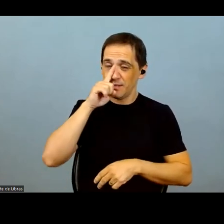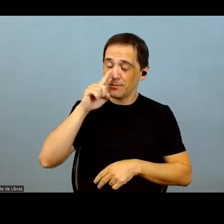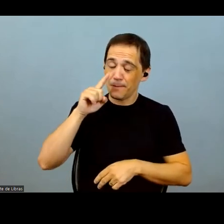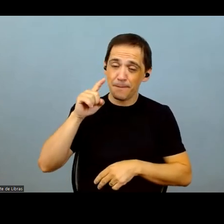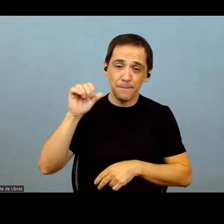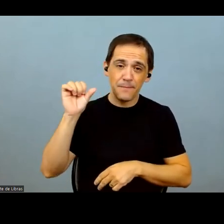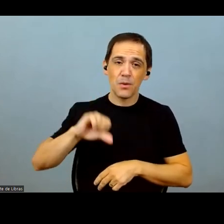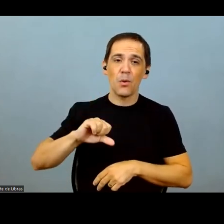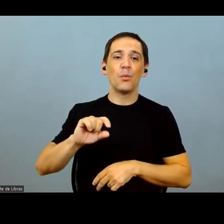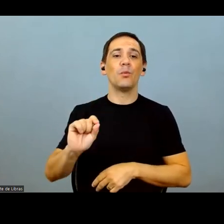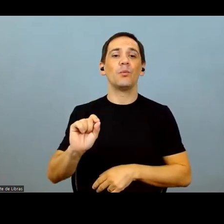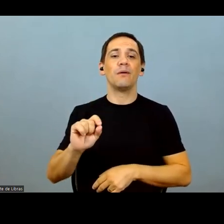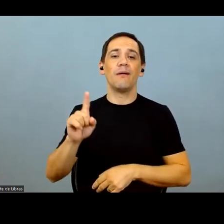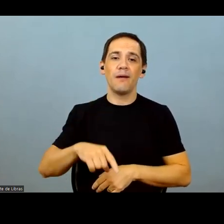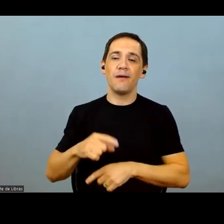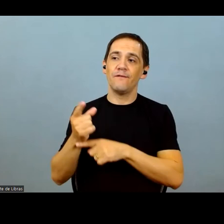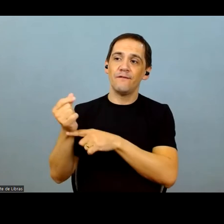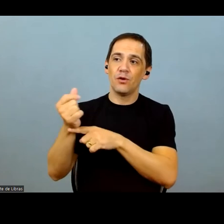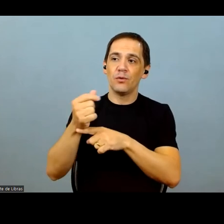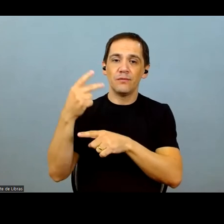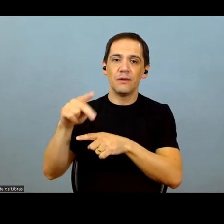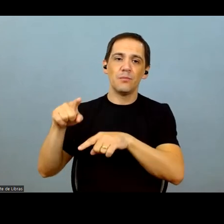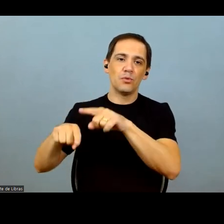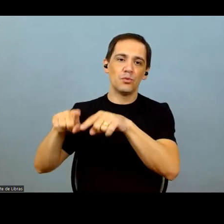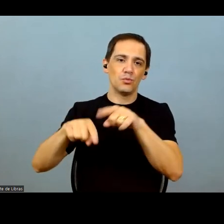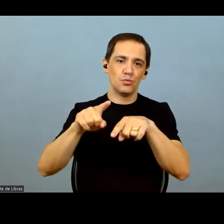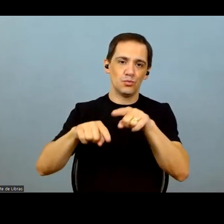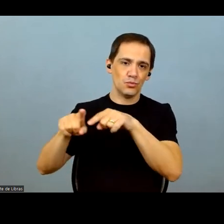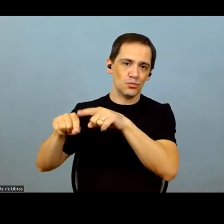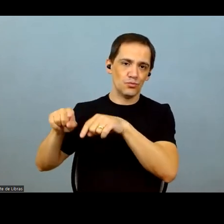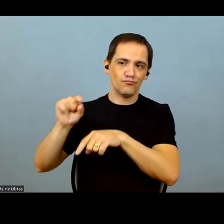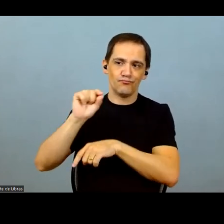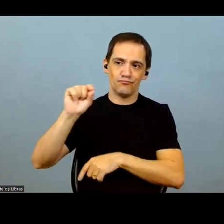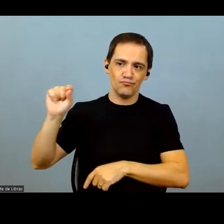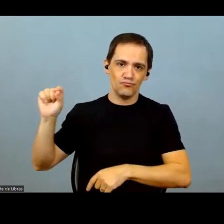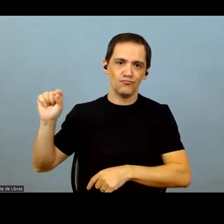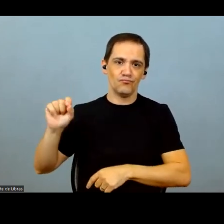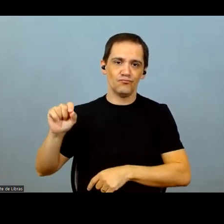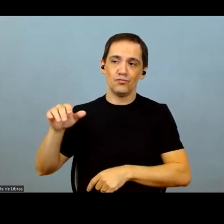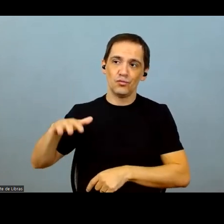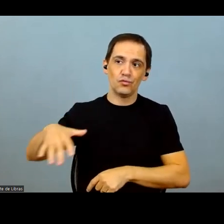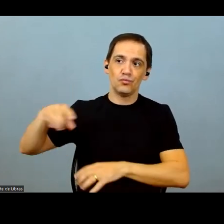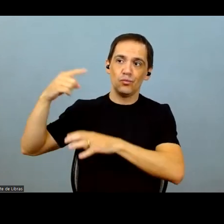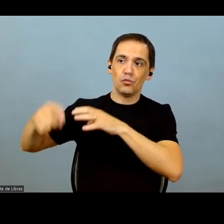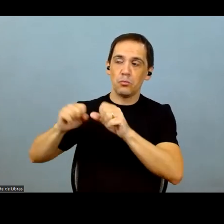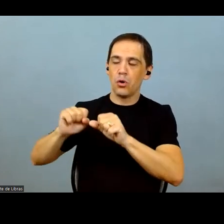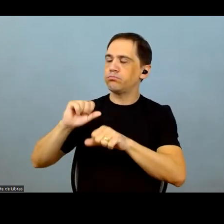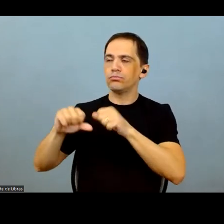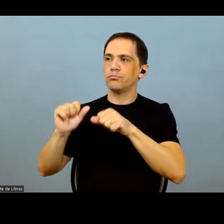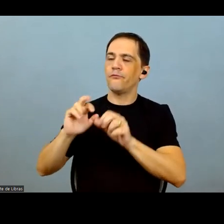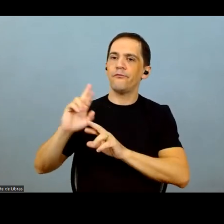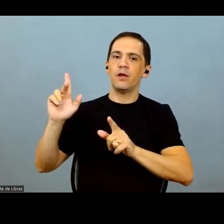me, among those variables, the top risk is price, especially with